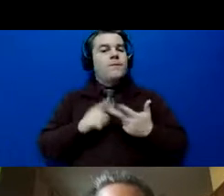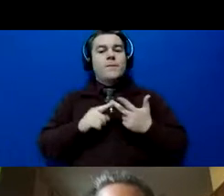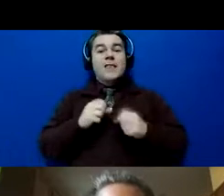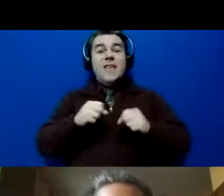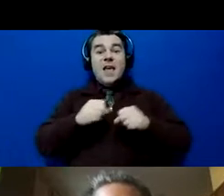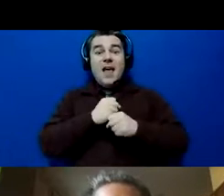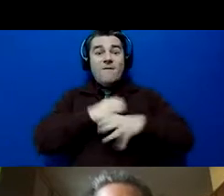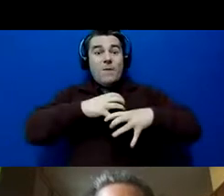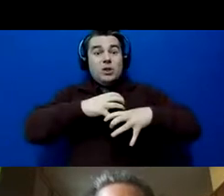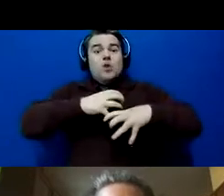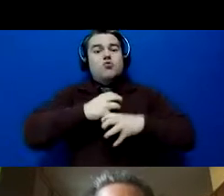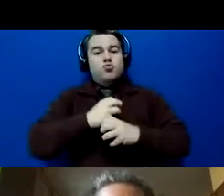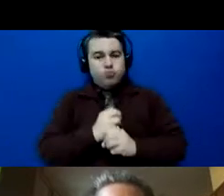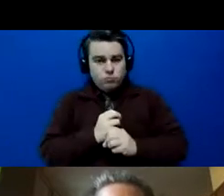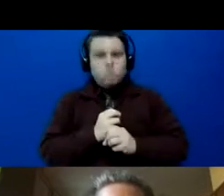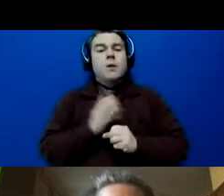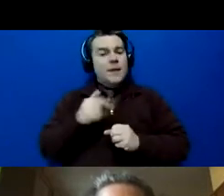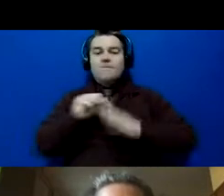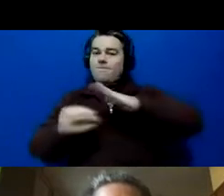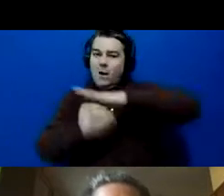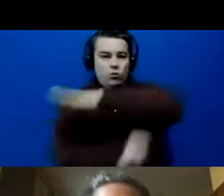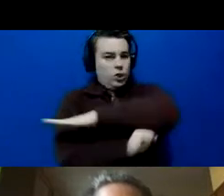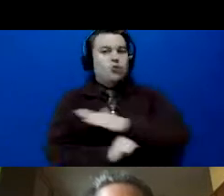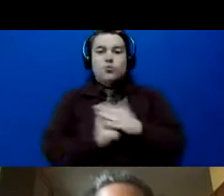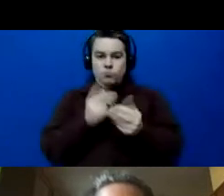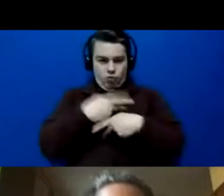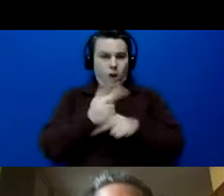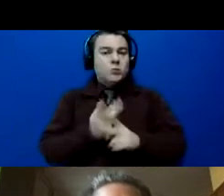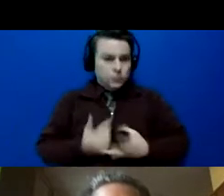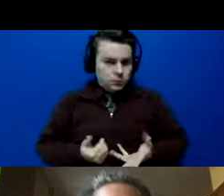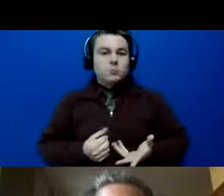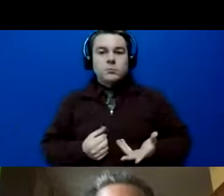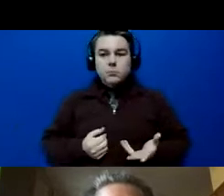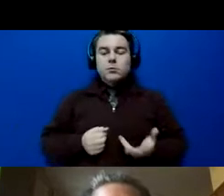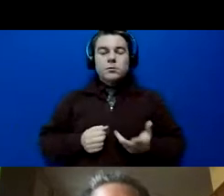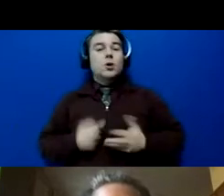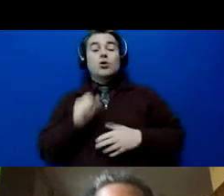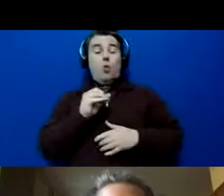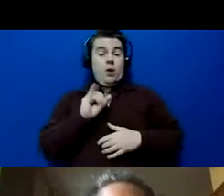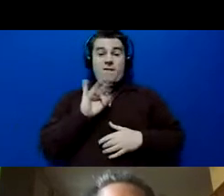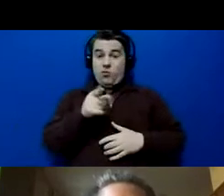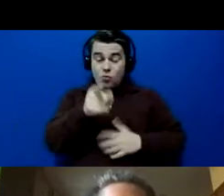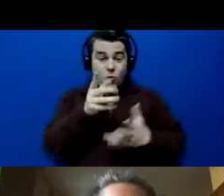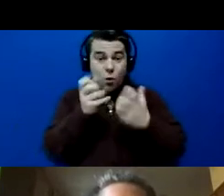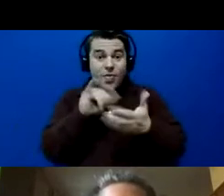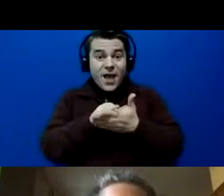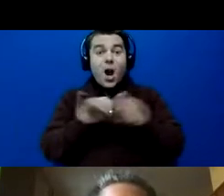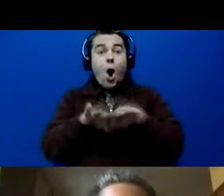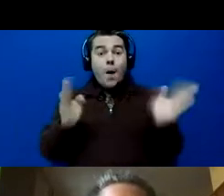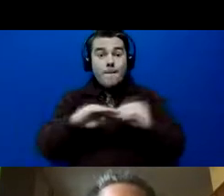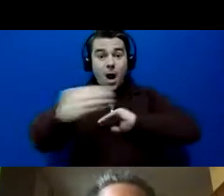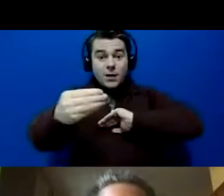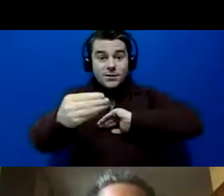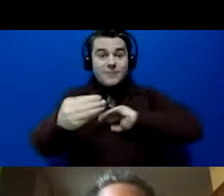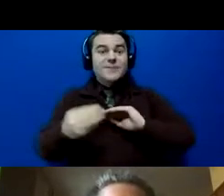This is our foundational products. So if you want that unboxing and more, they